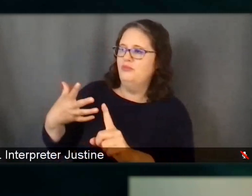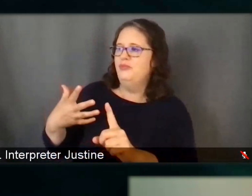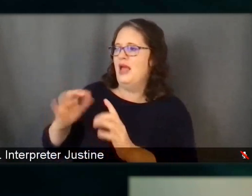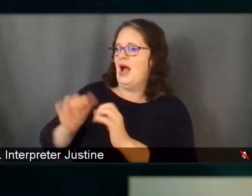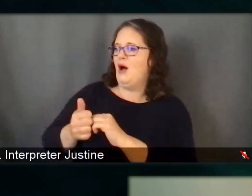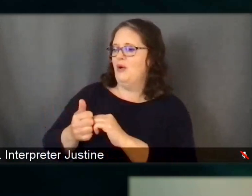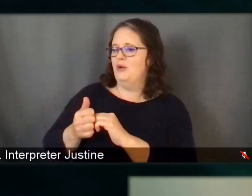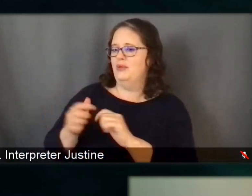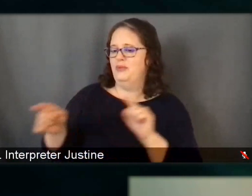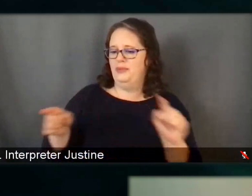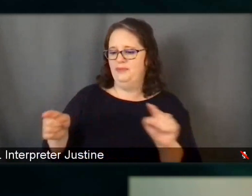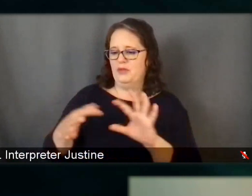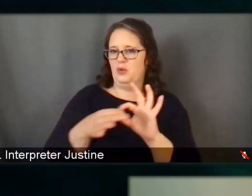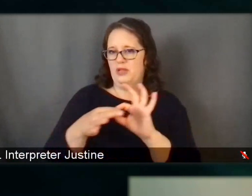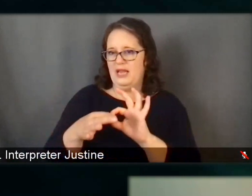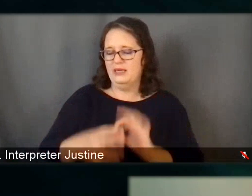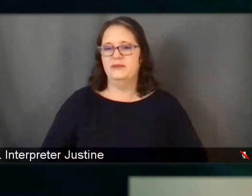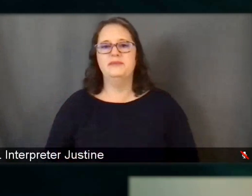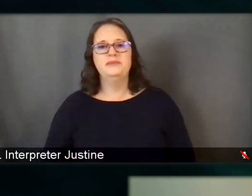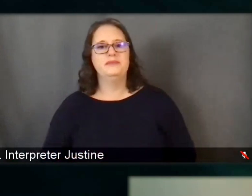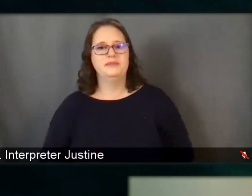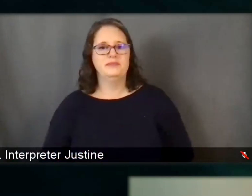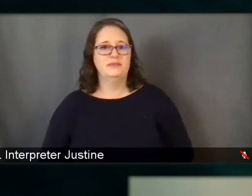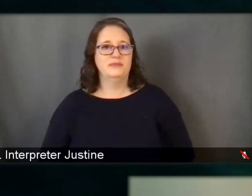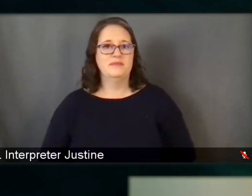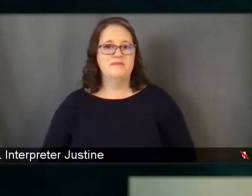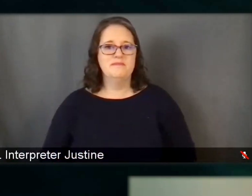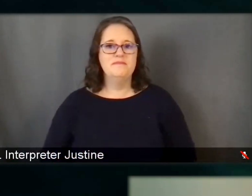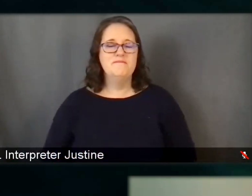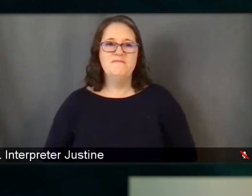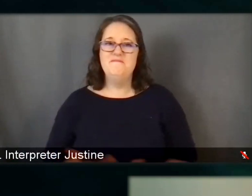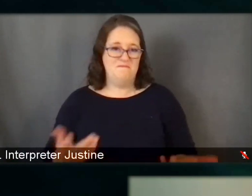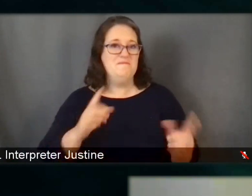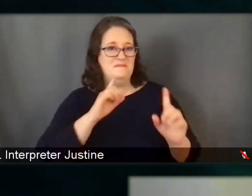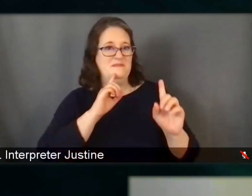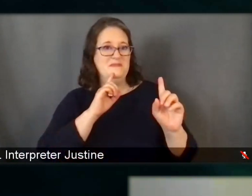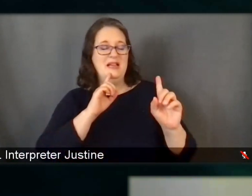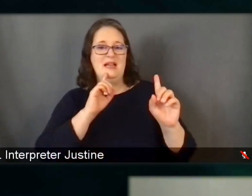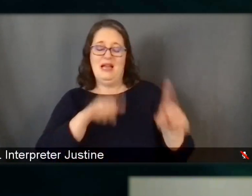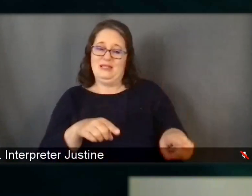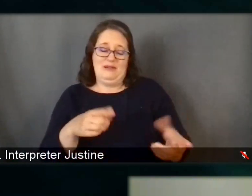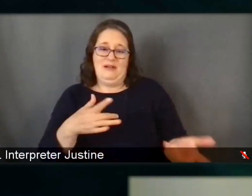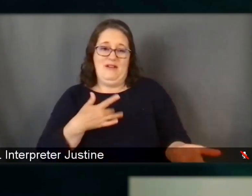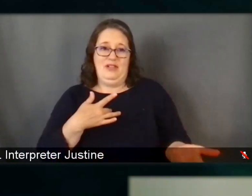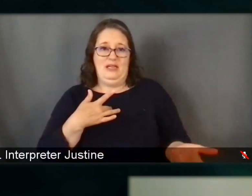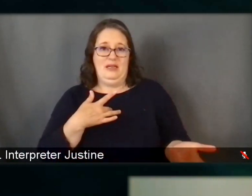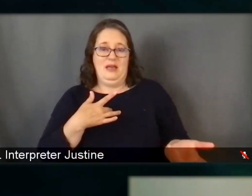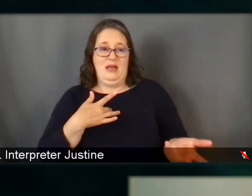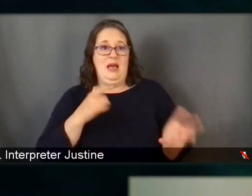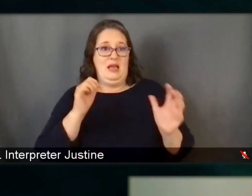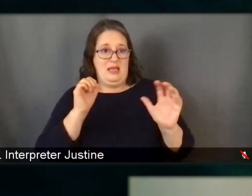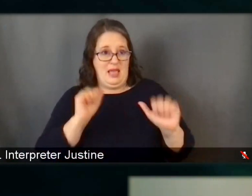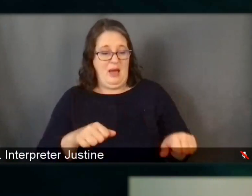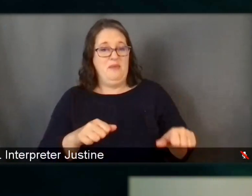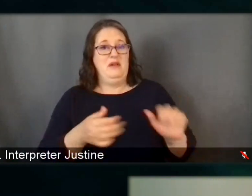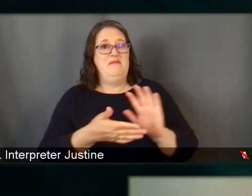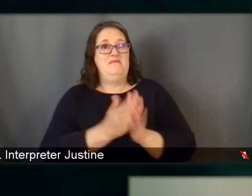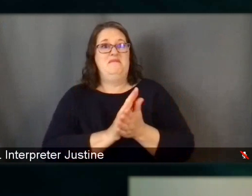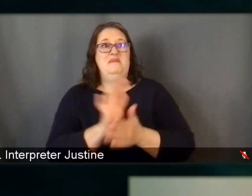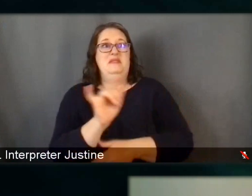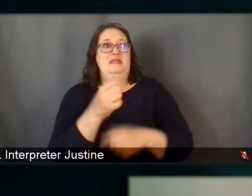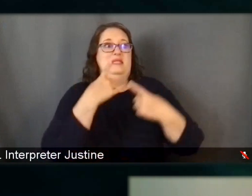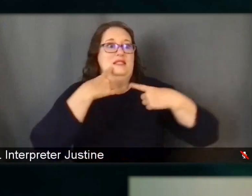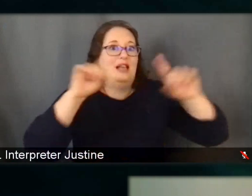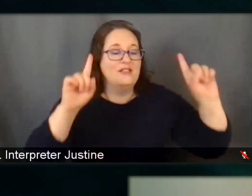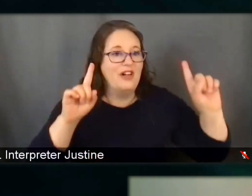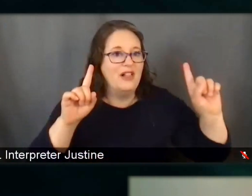Sure. Um, I, I don't, to answer directly, I don't know that we would have been as successful, um, had we not had the experience